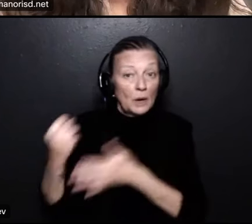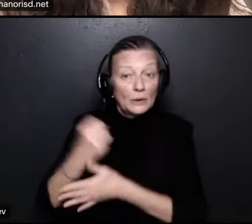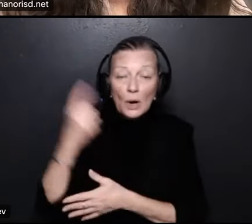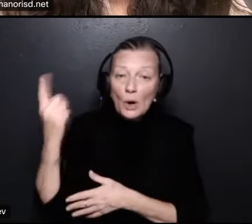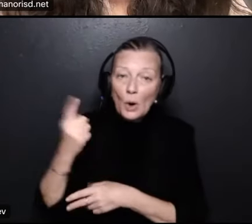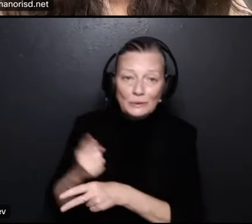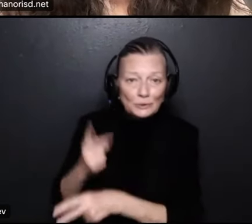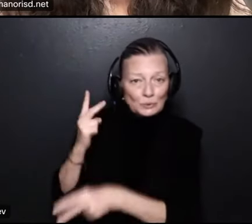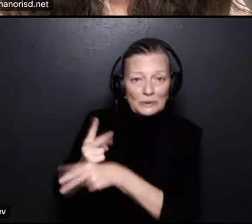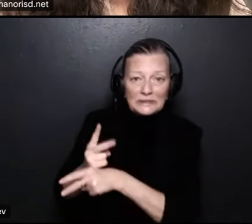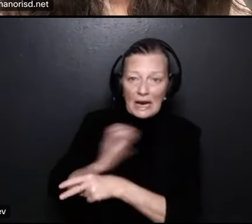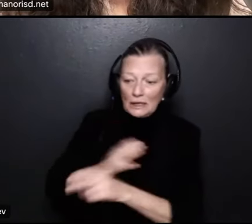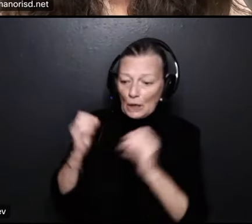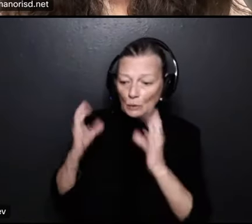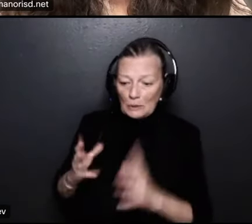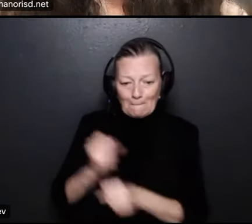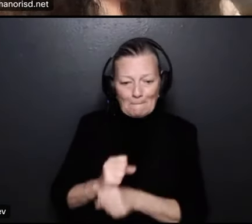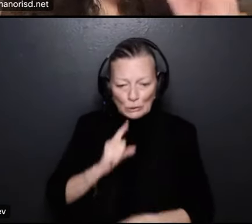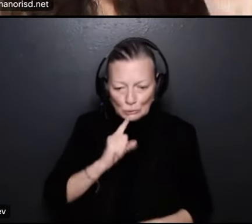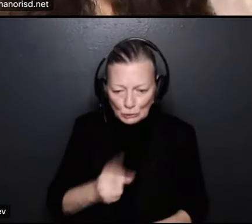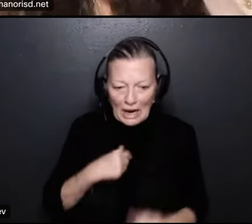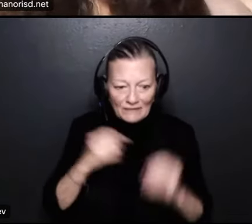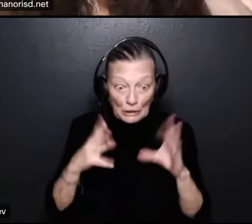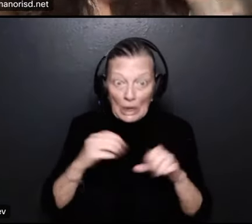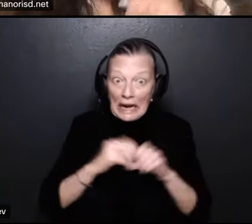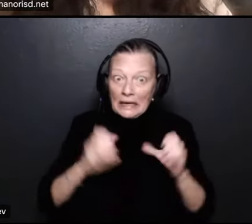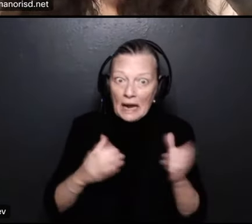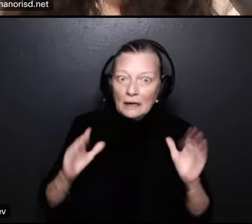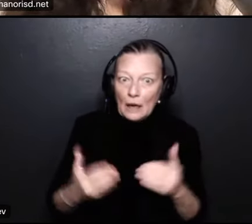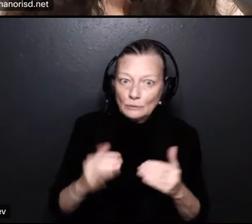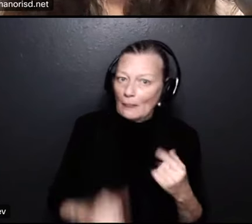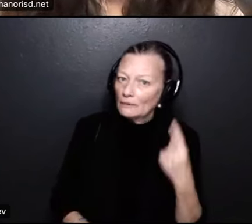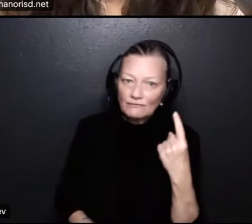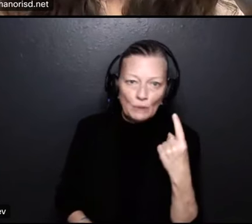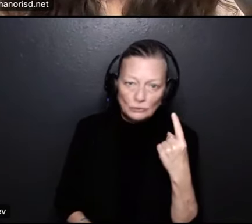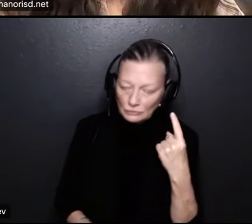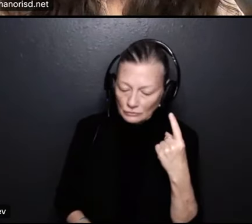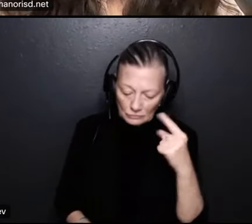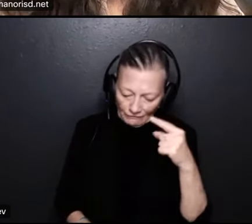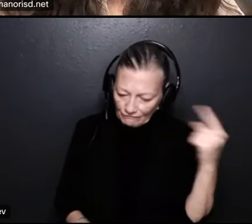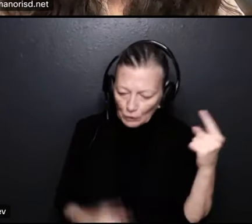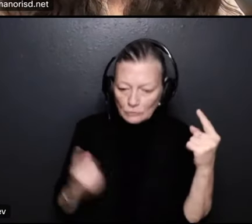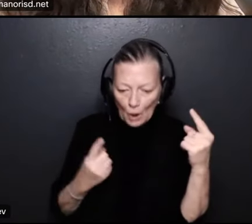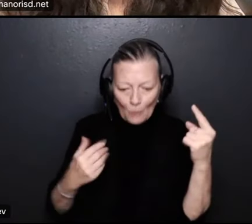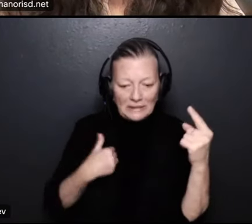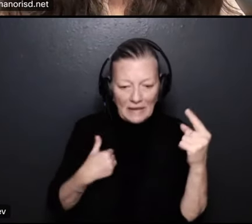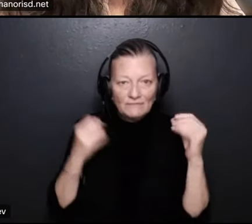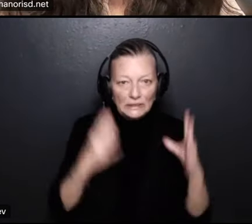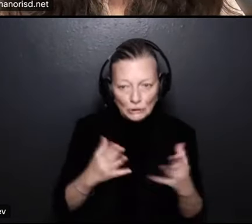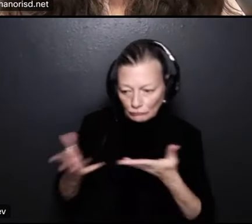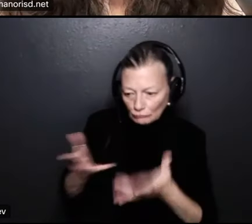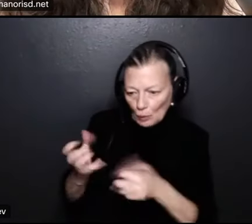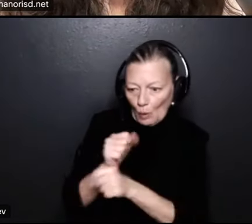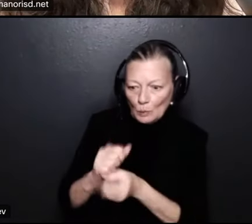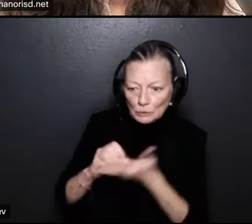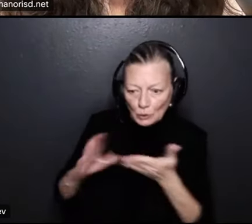teachers and ensure there is a teacher in the classroom so that's the first way the first line of defense is always your teacher working with your students and having